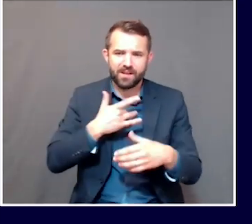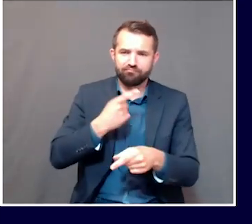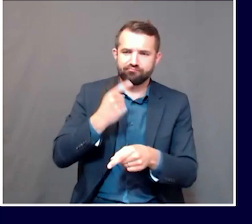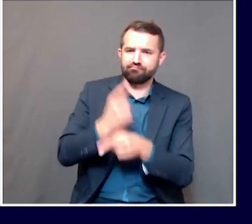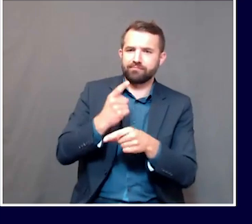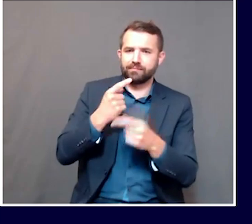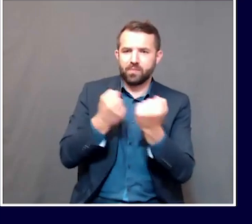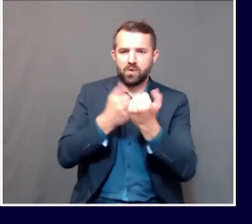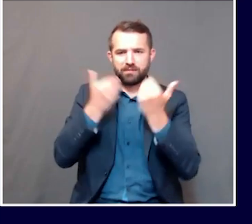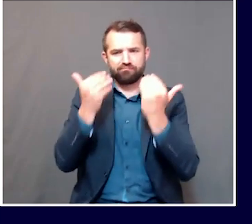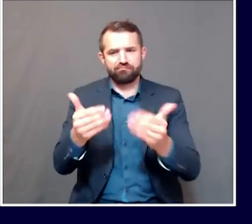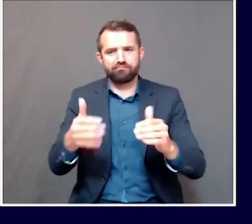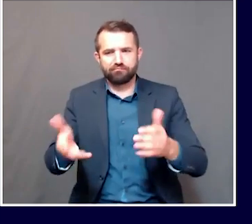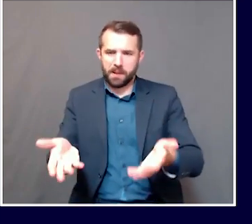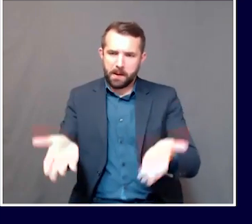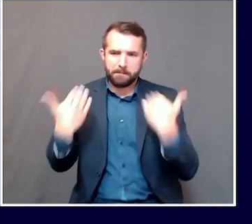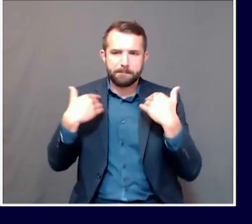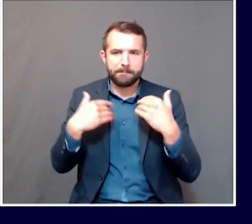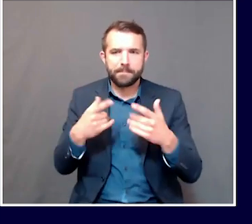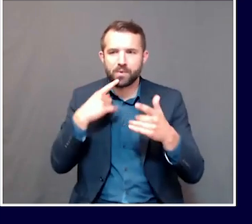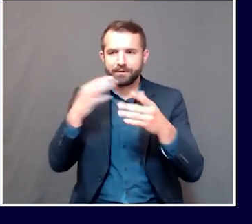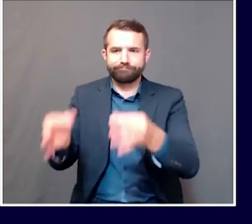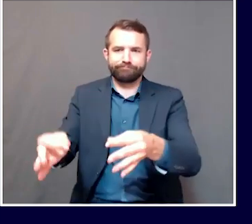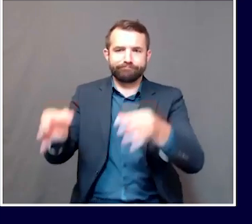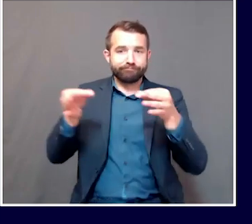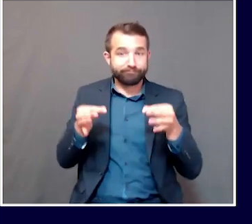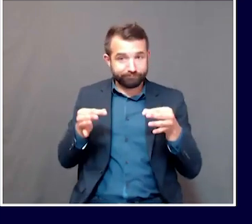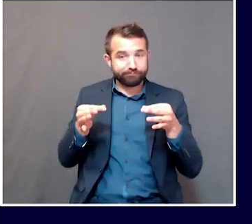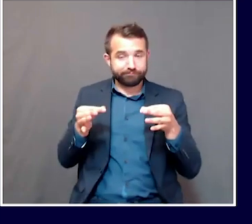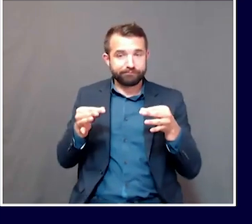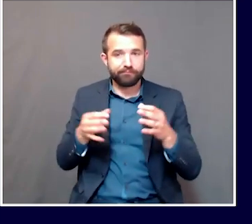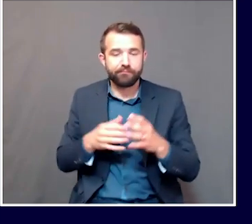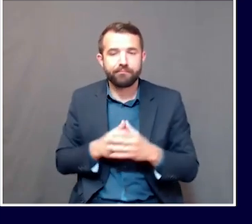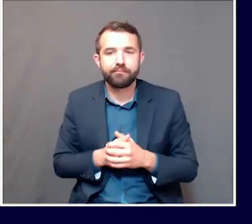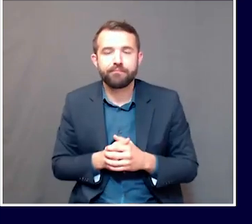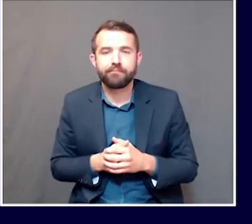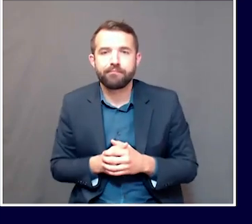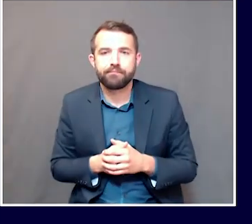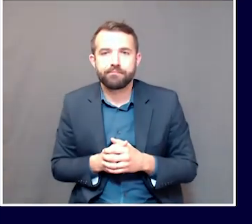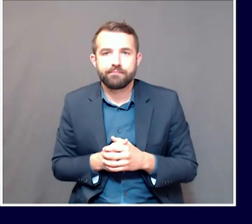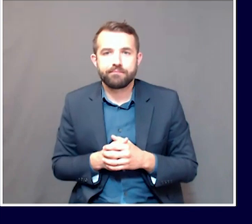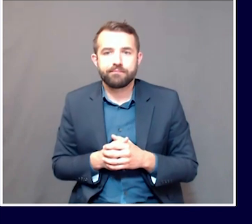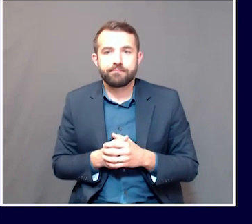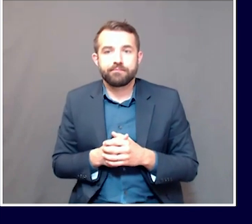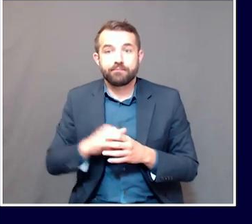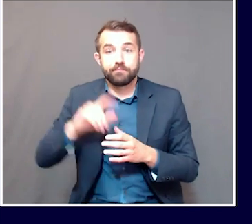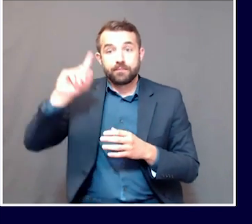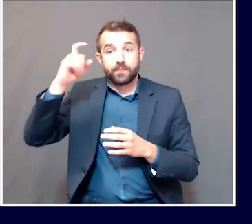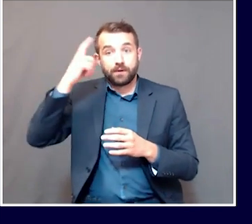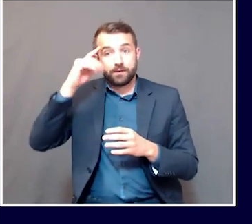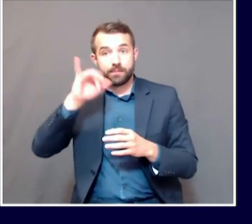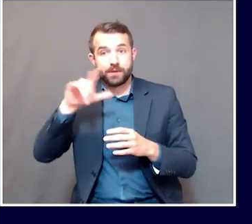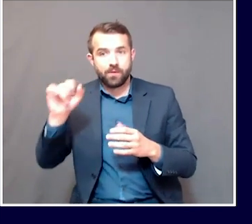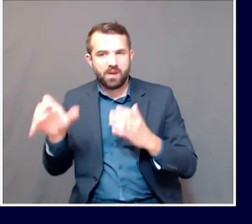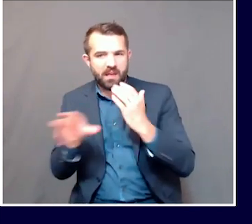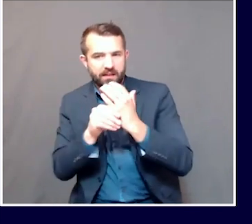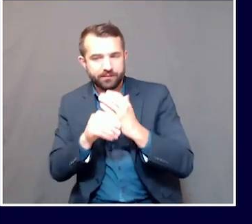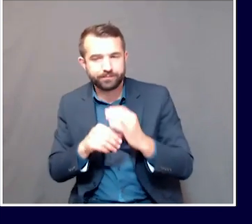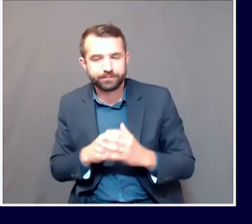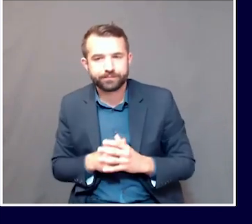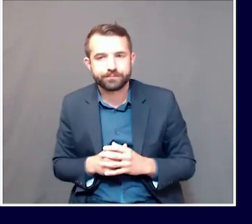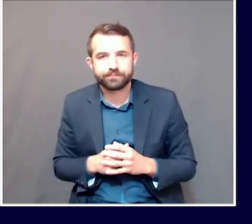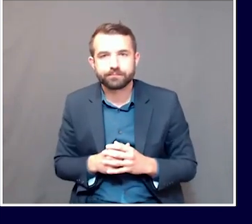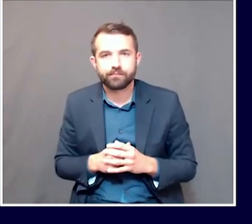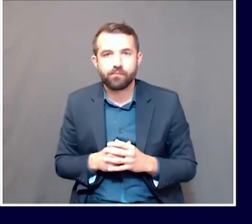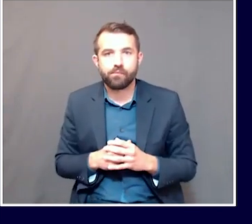forward. So there's a number of factors, as the governor indicated. We are also continuing to